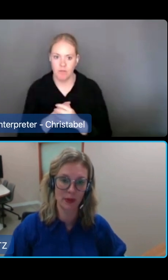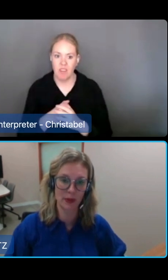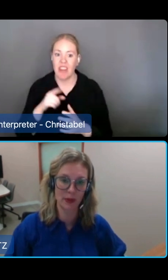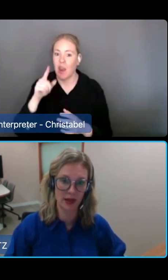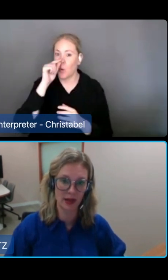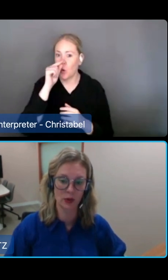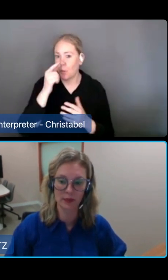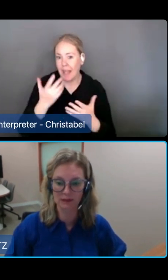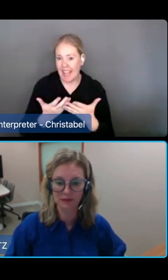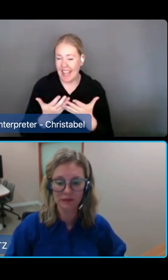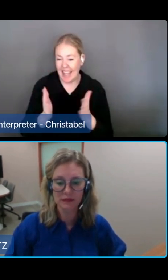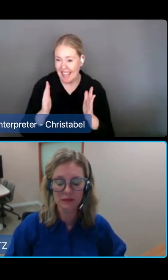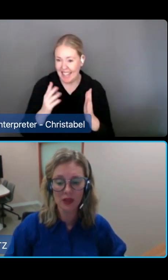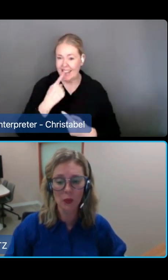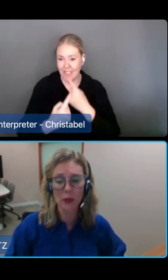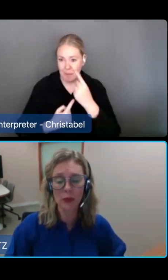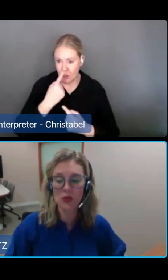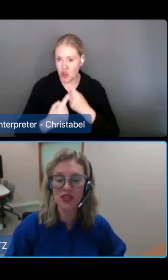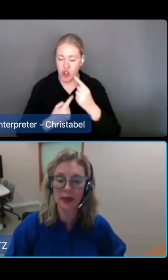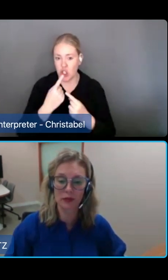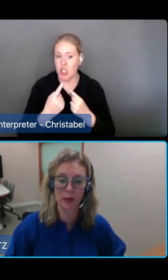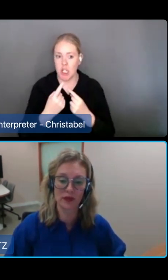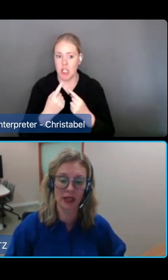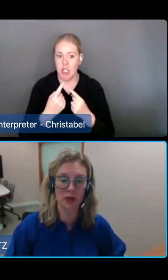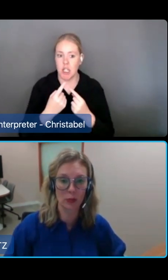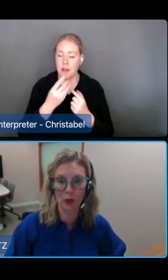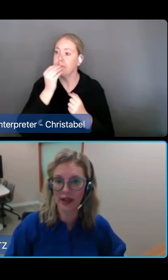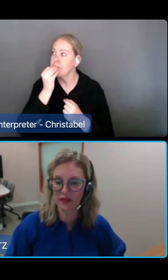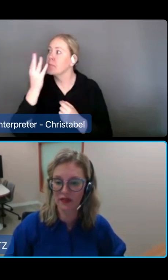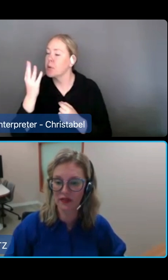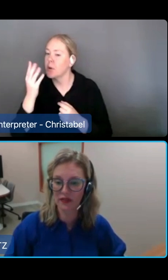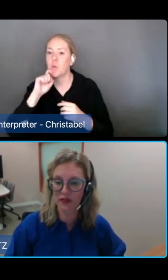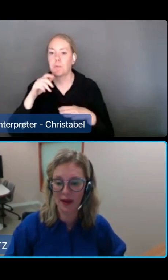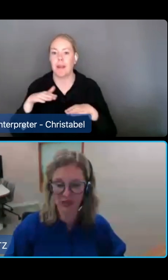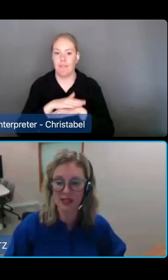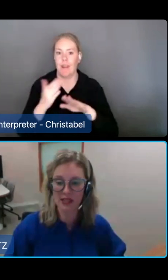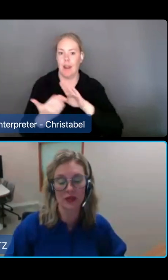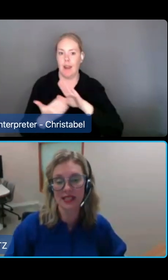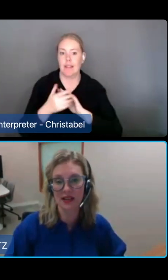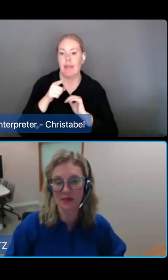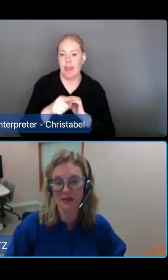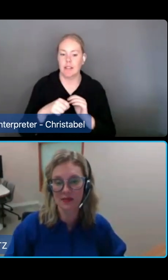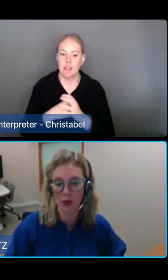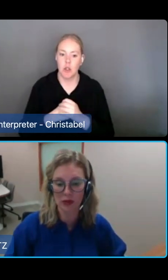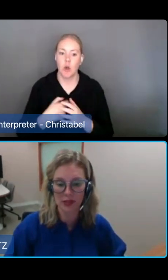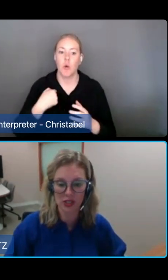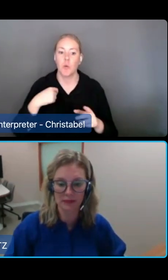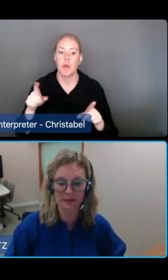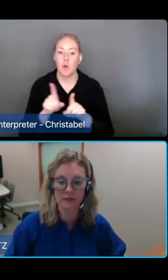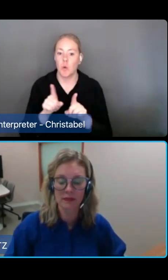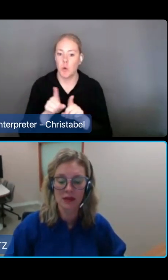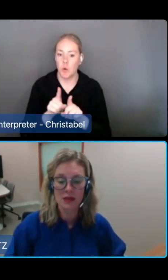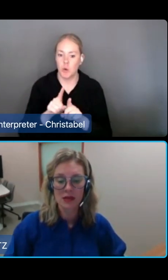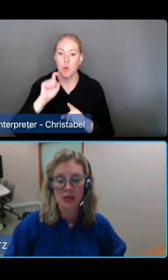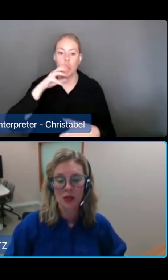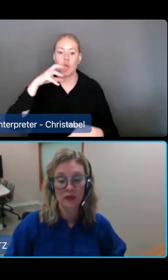criticised by the Royal Commission. We will also be removing the broad FOI protections that were criticised by the Royal Commission.